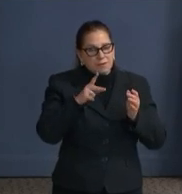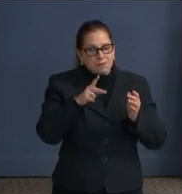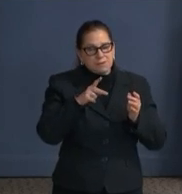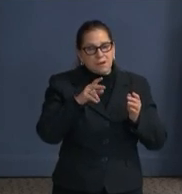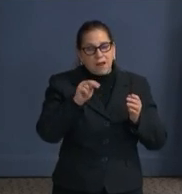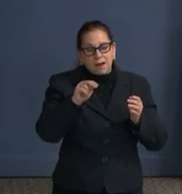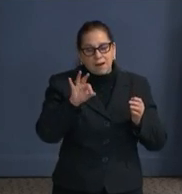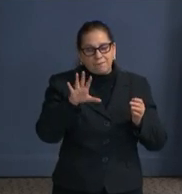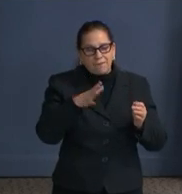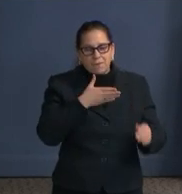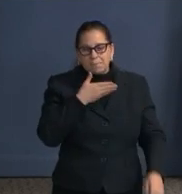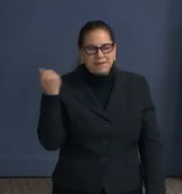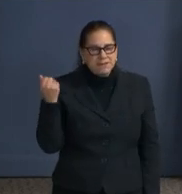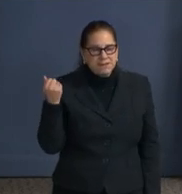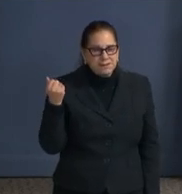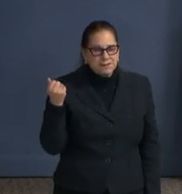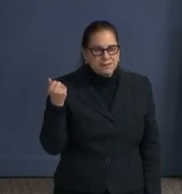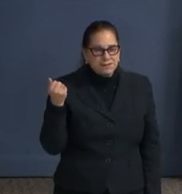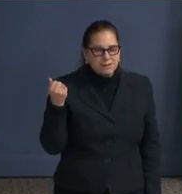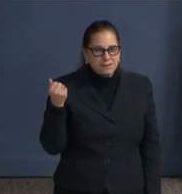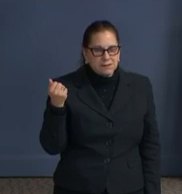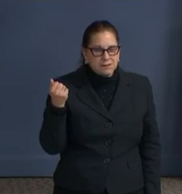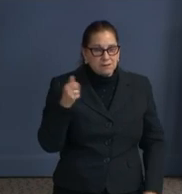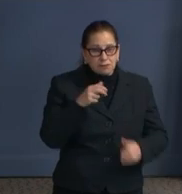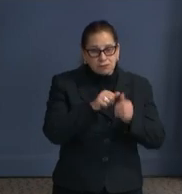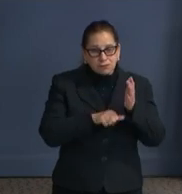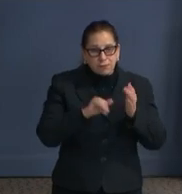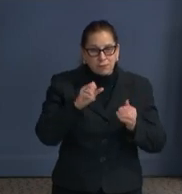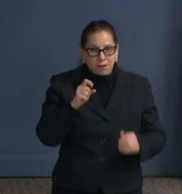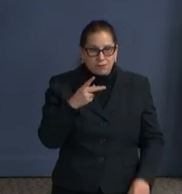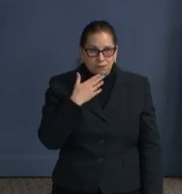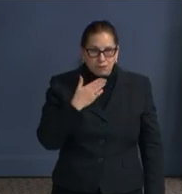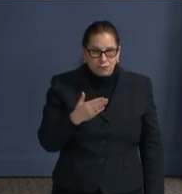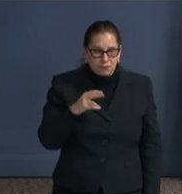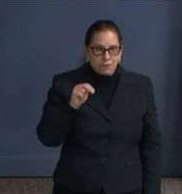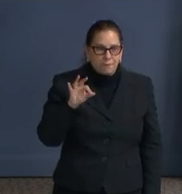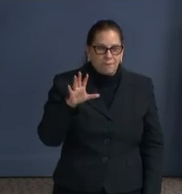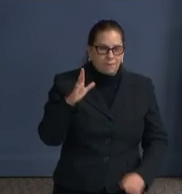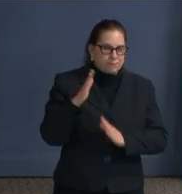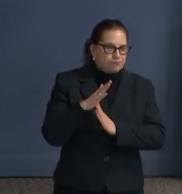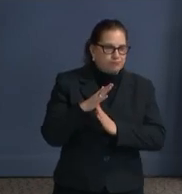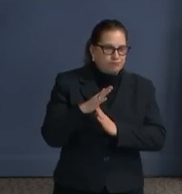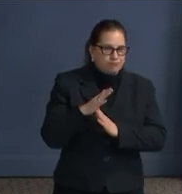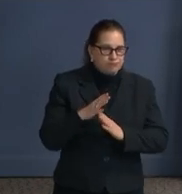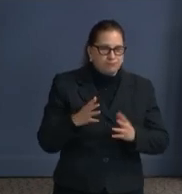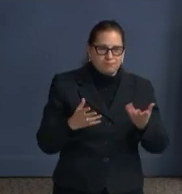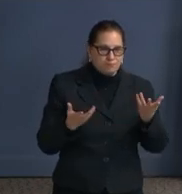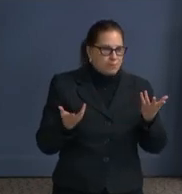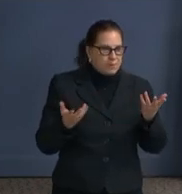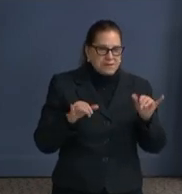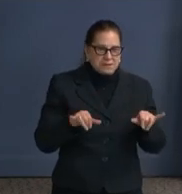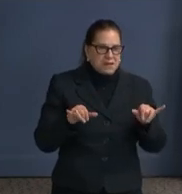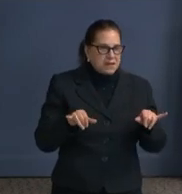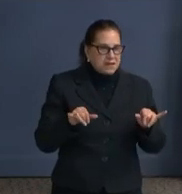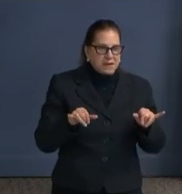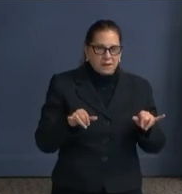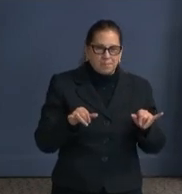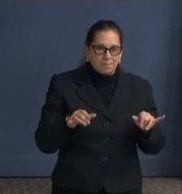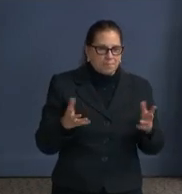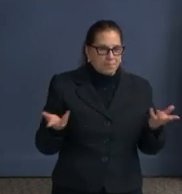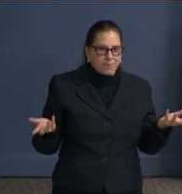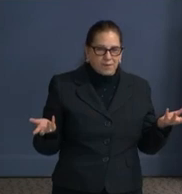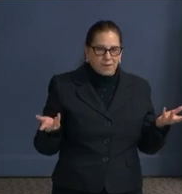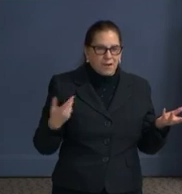number of particles to come through. We have not made an update to our mass will continue. Mass guidance will continue to